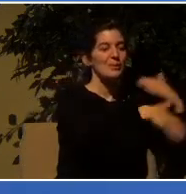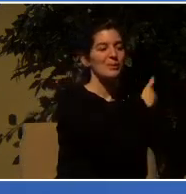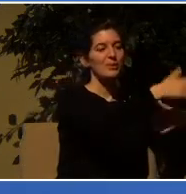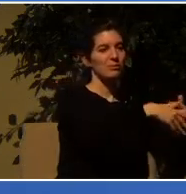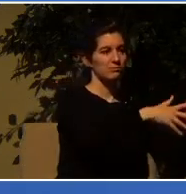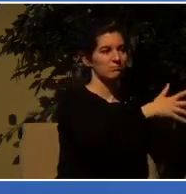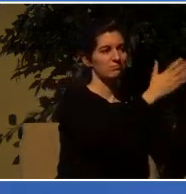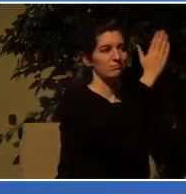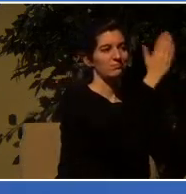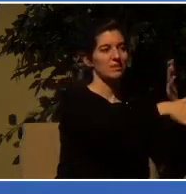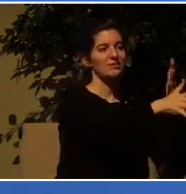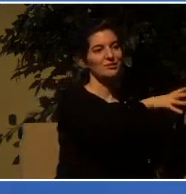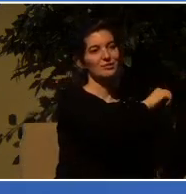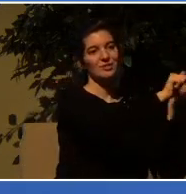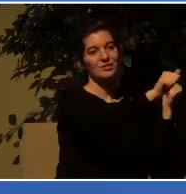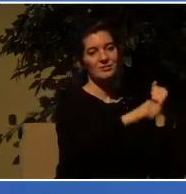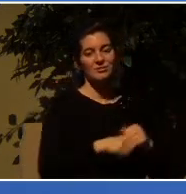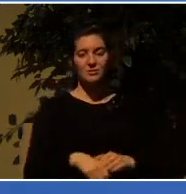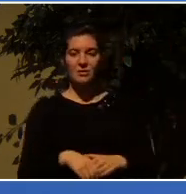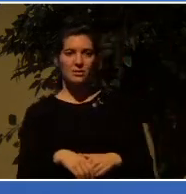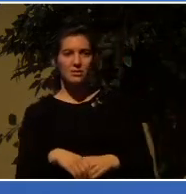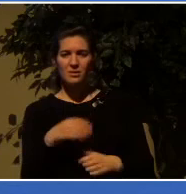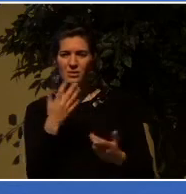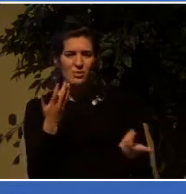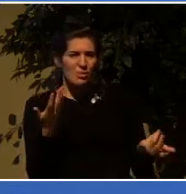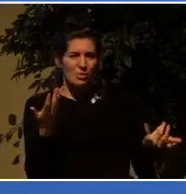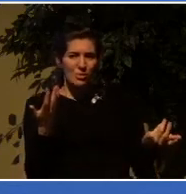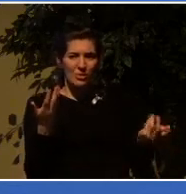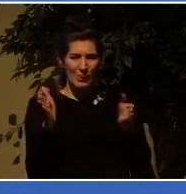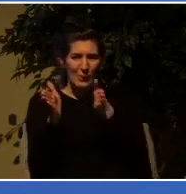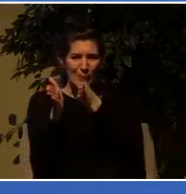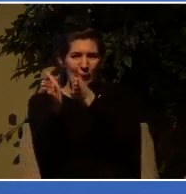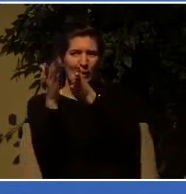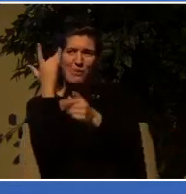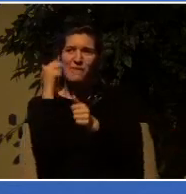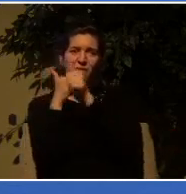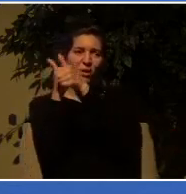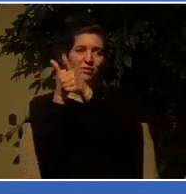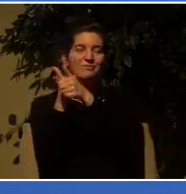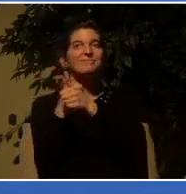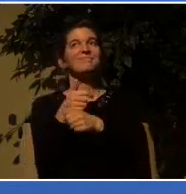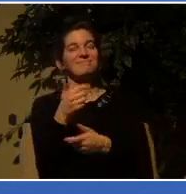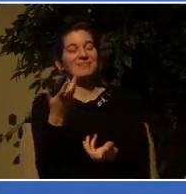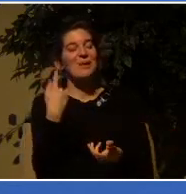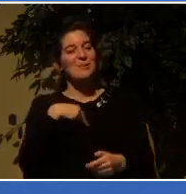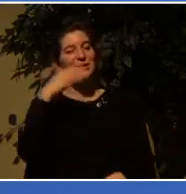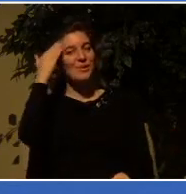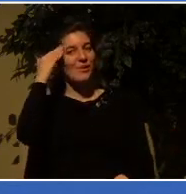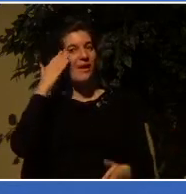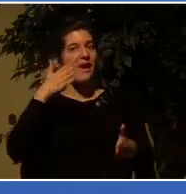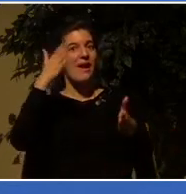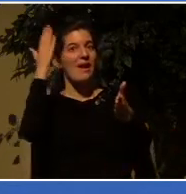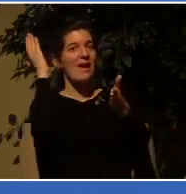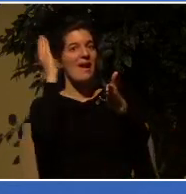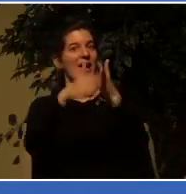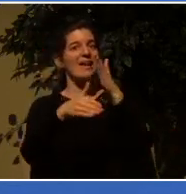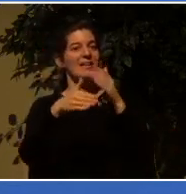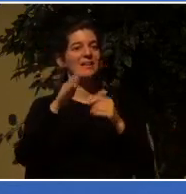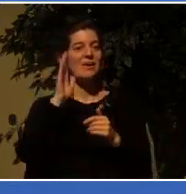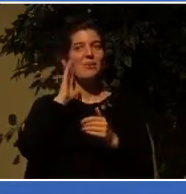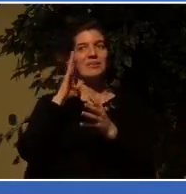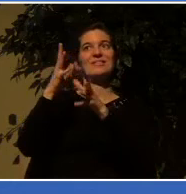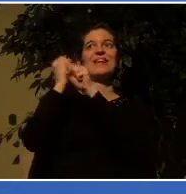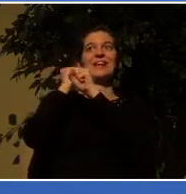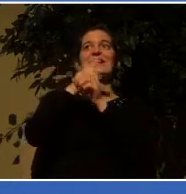why follow Jesus because we know that in the end God's people are going to inherit a